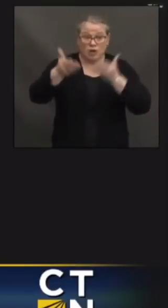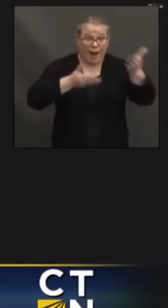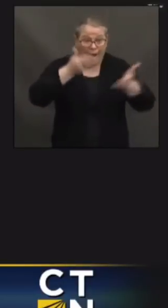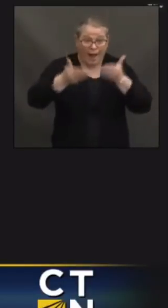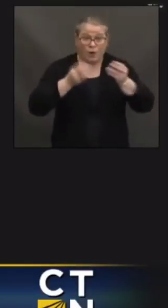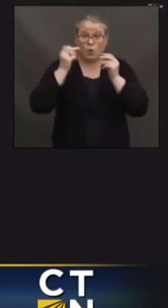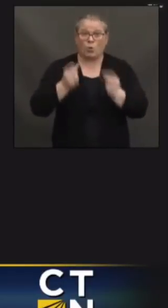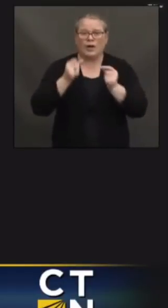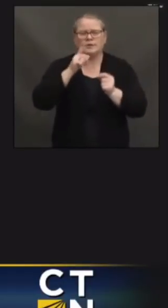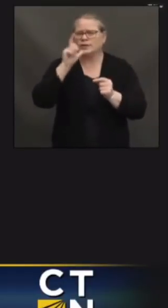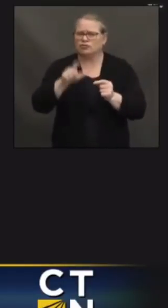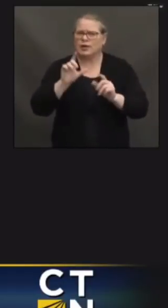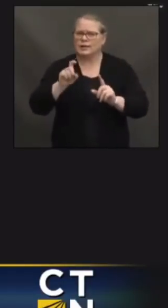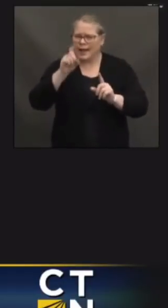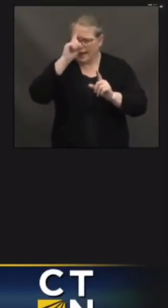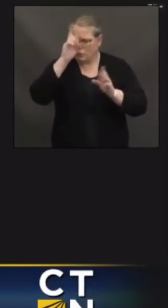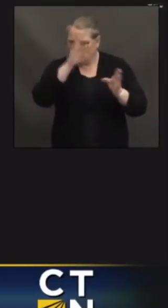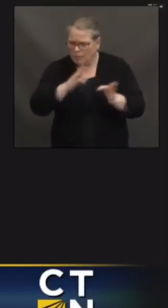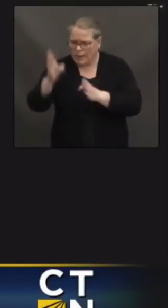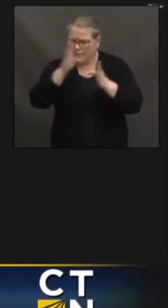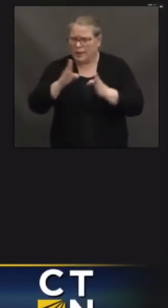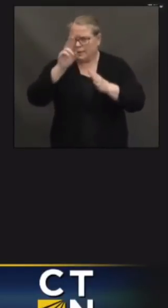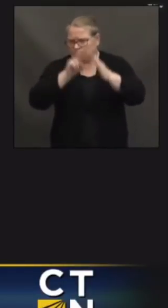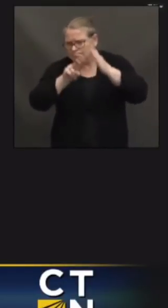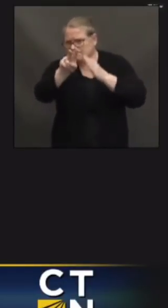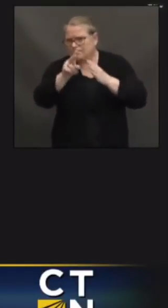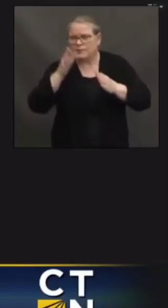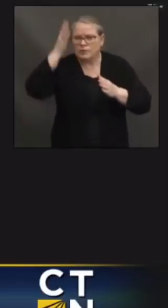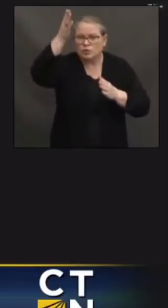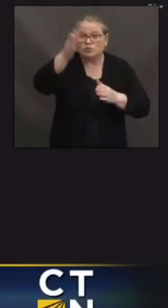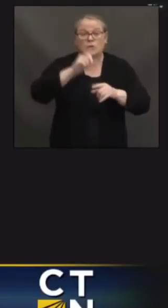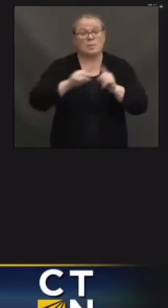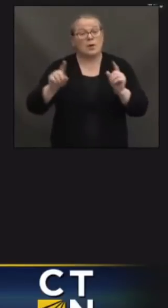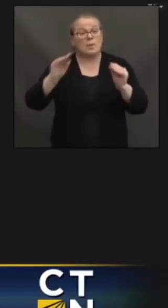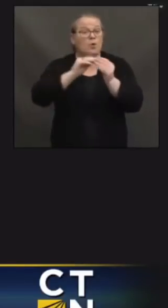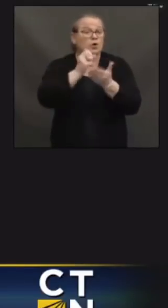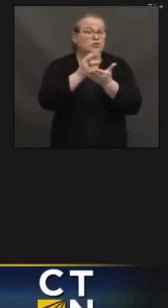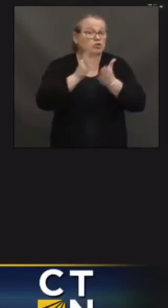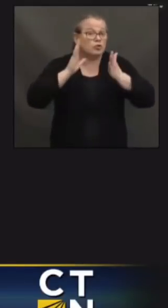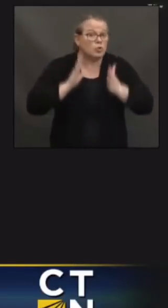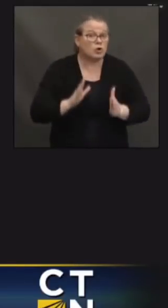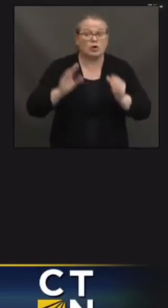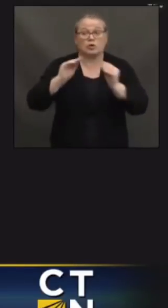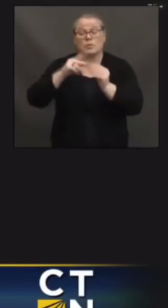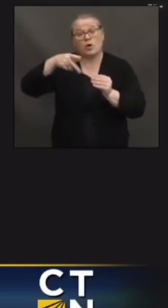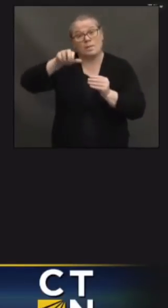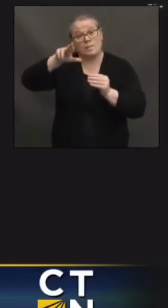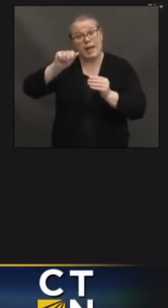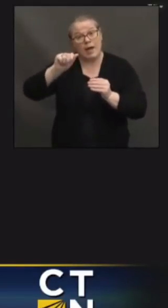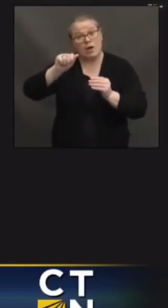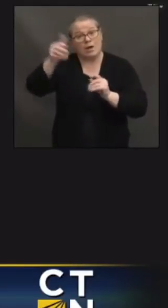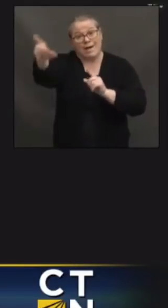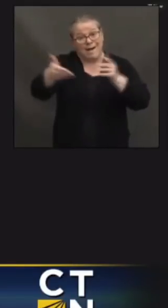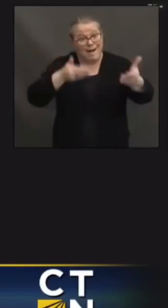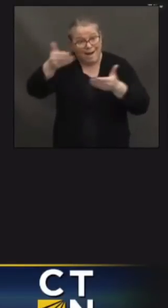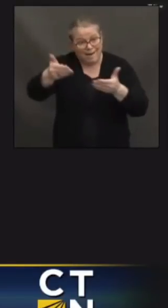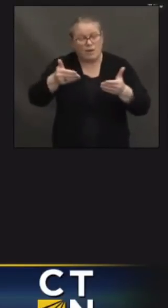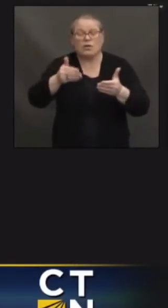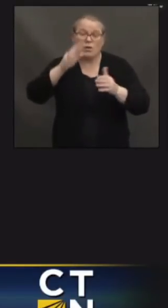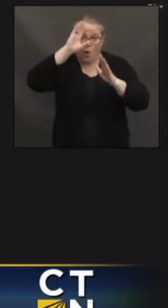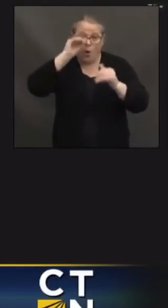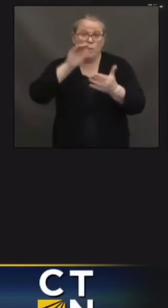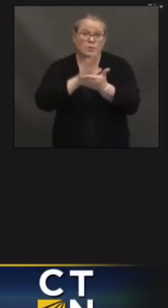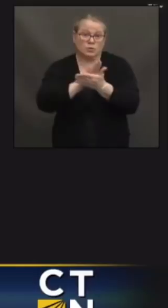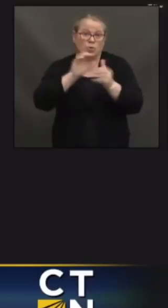additional social workers or special education paraprofessionals, will have the ability with this money to hire folks